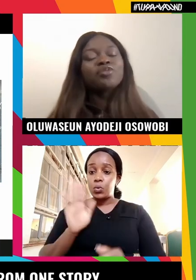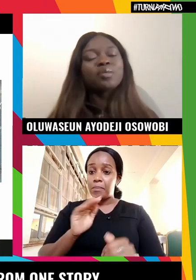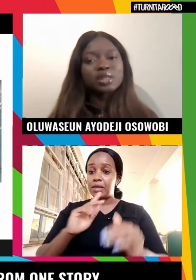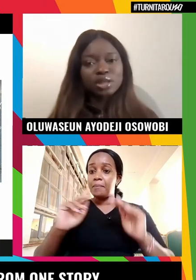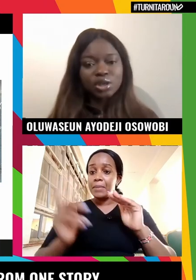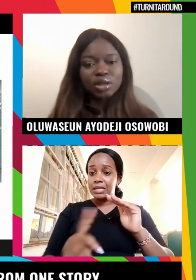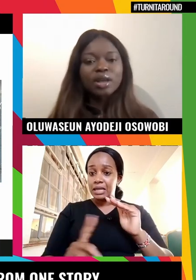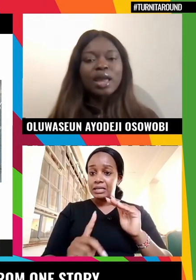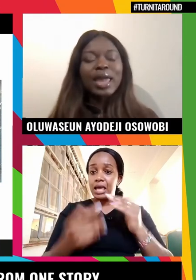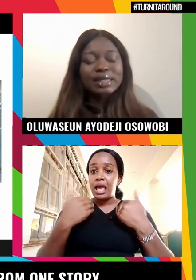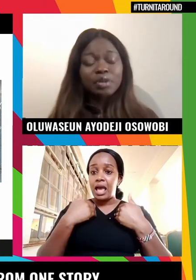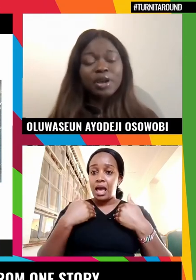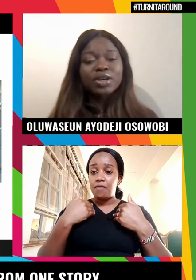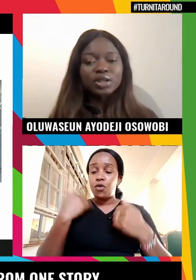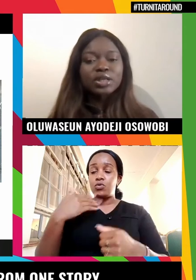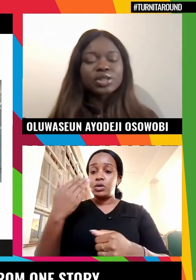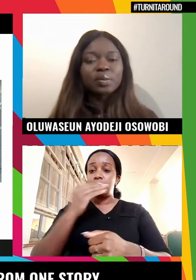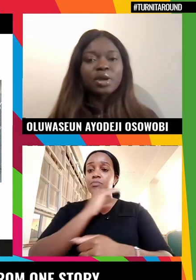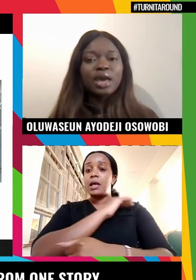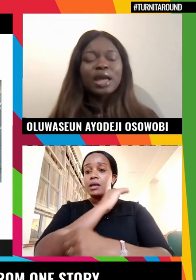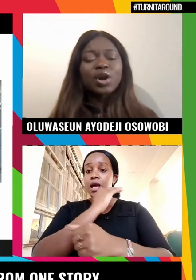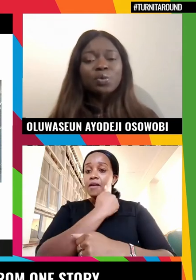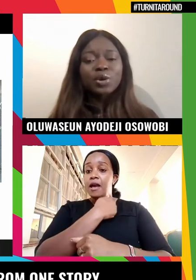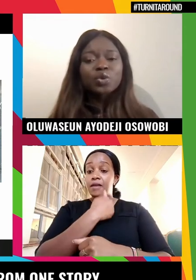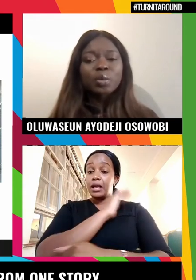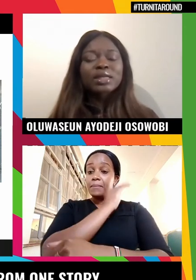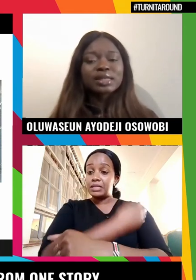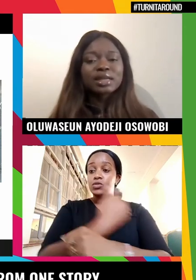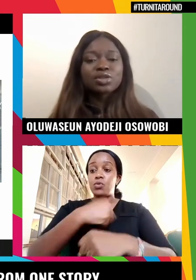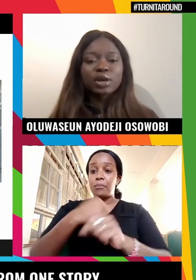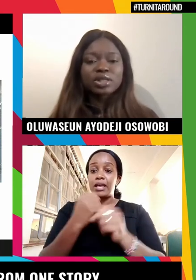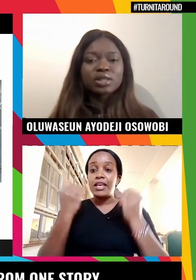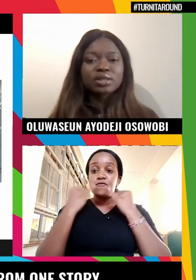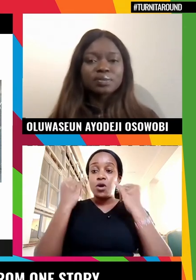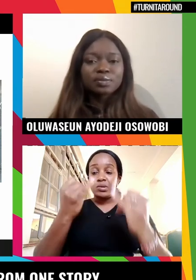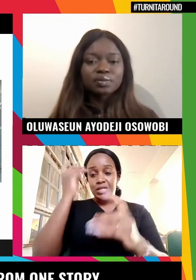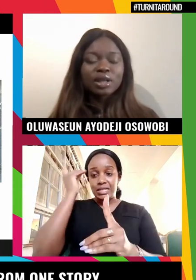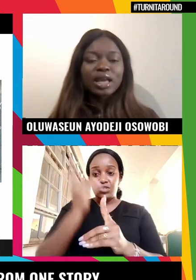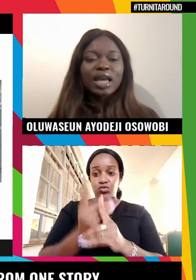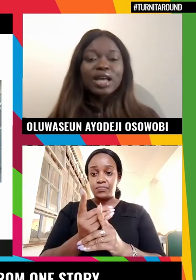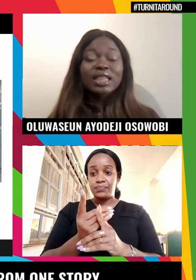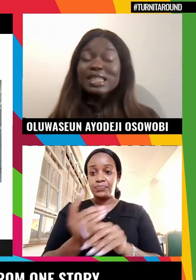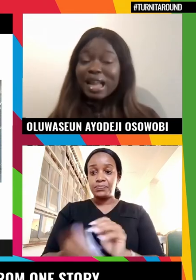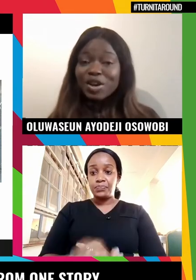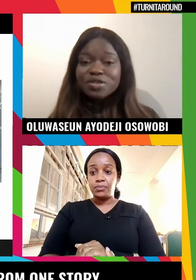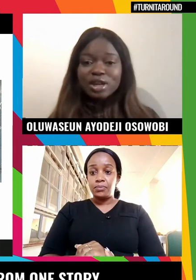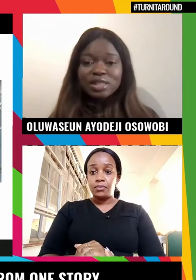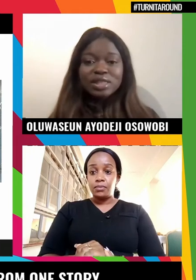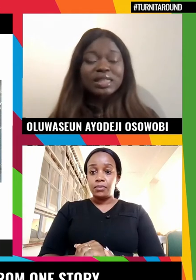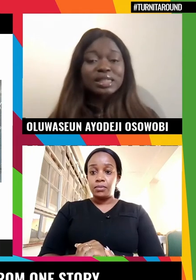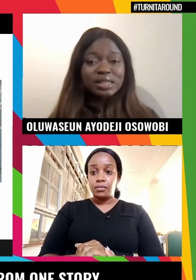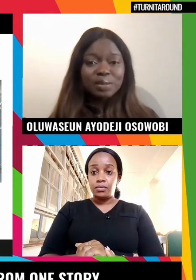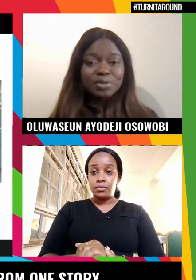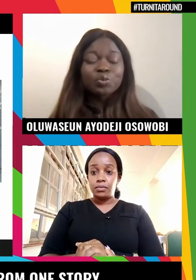make more informed decisions, exemplify good leadership, and incorporate women-centered strategies. This lack of